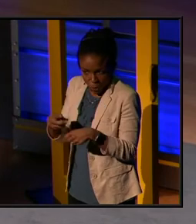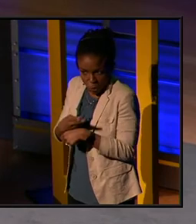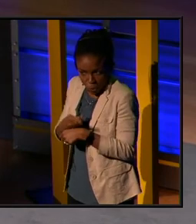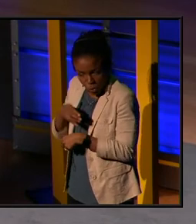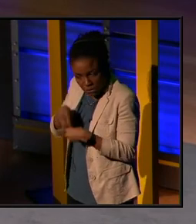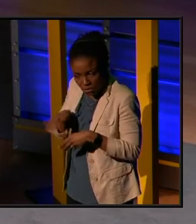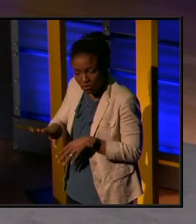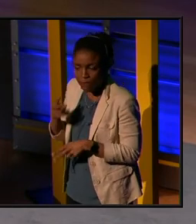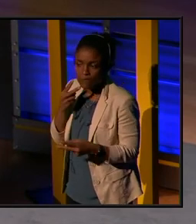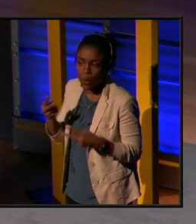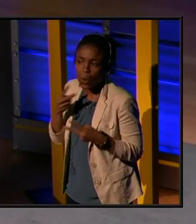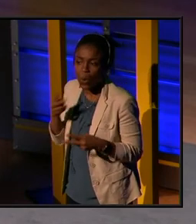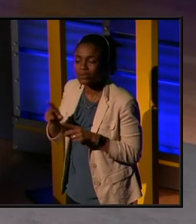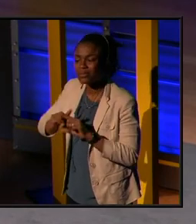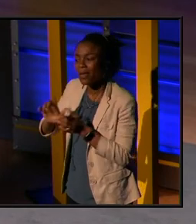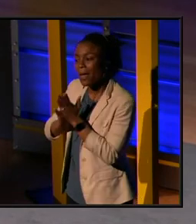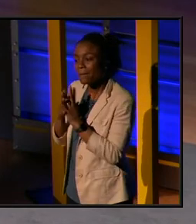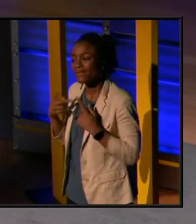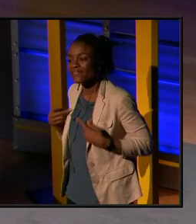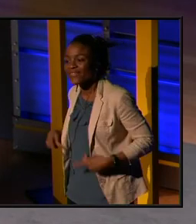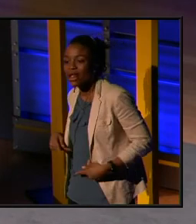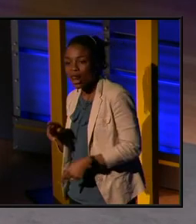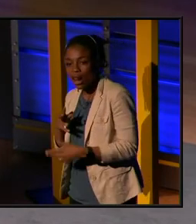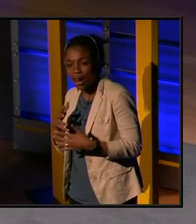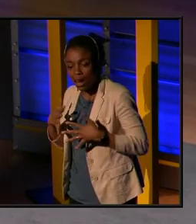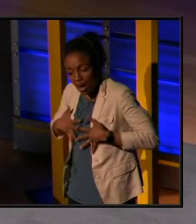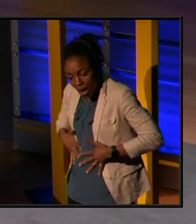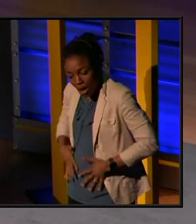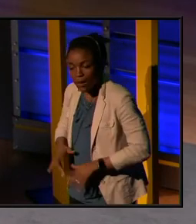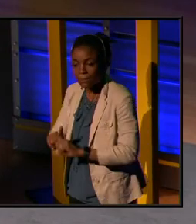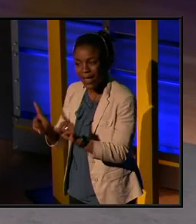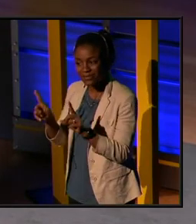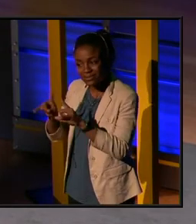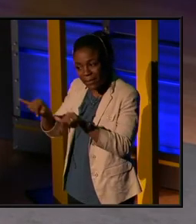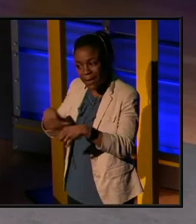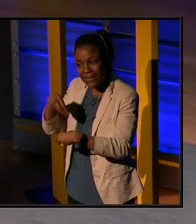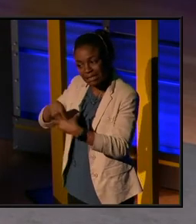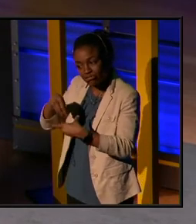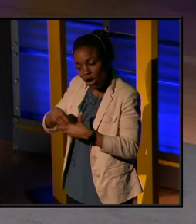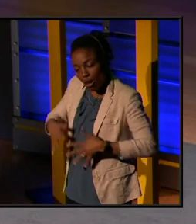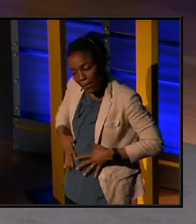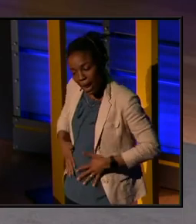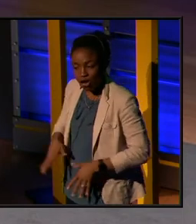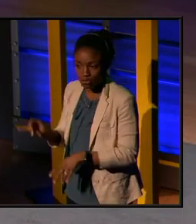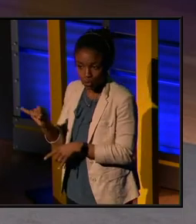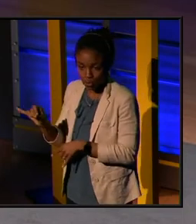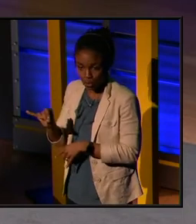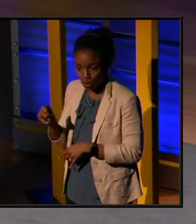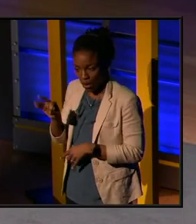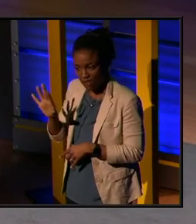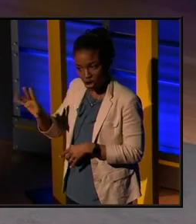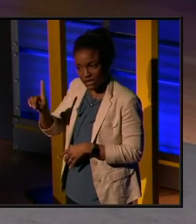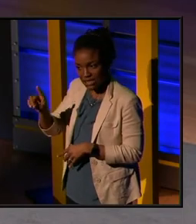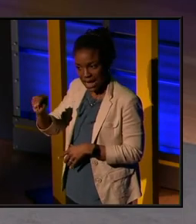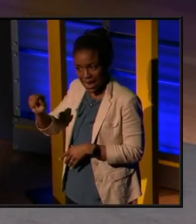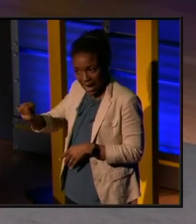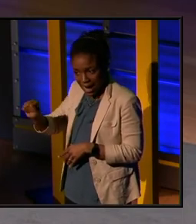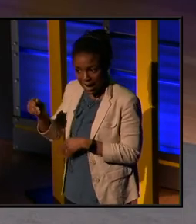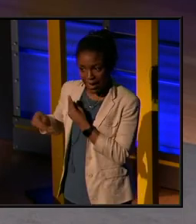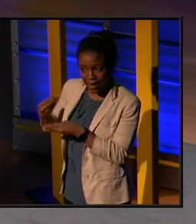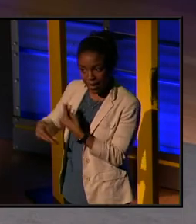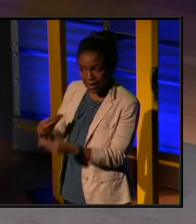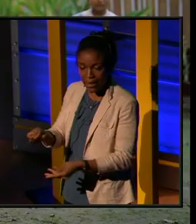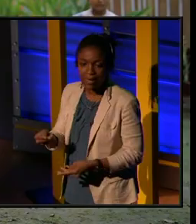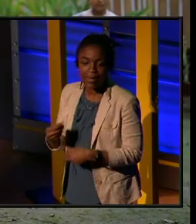a physical pattern. But then at the same time, it's actually the internal pattern of our DNA makeup as well.